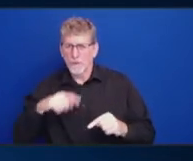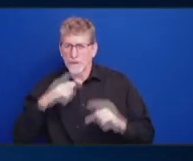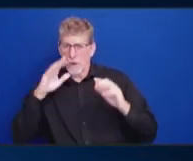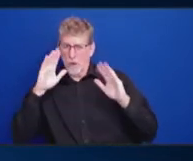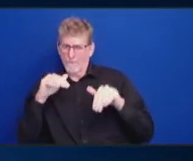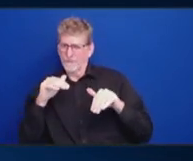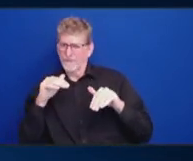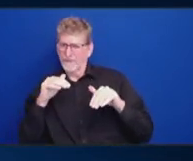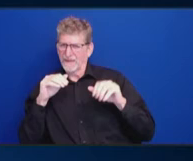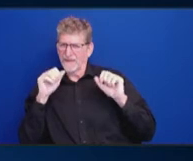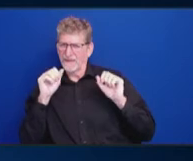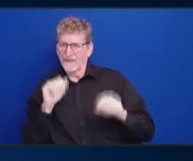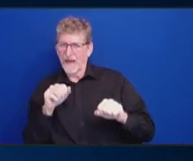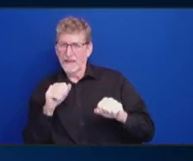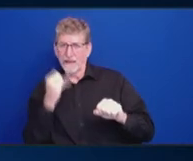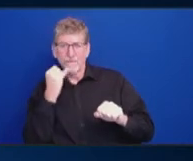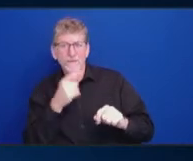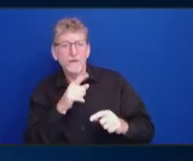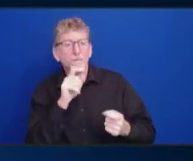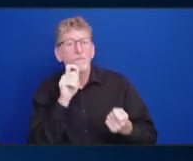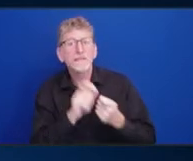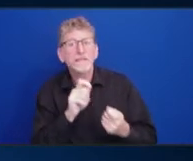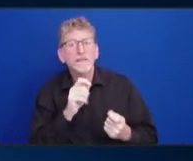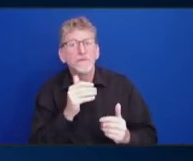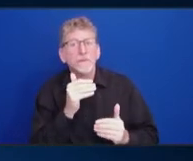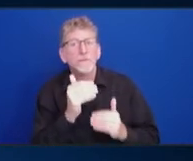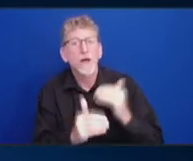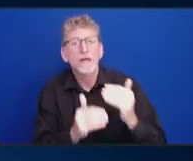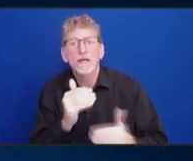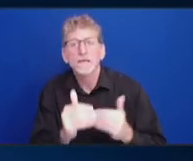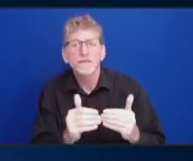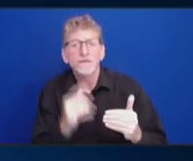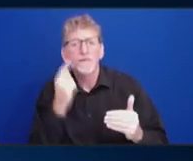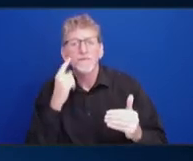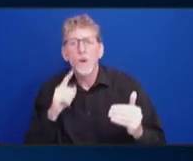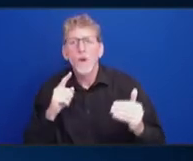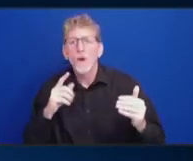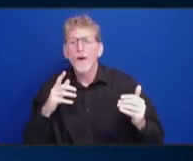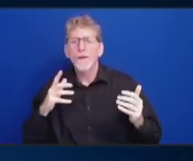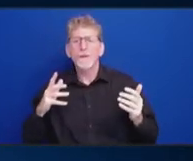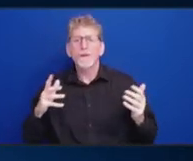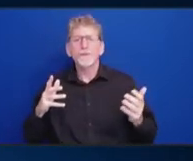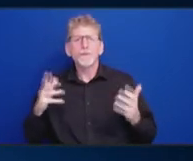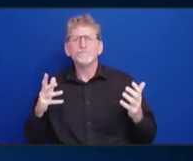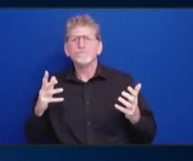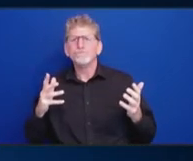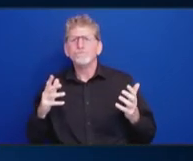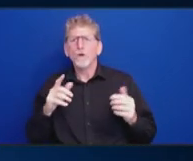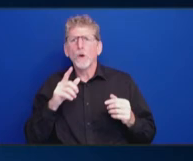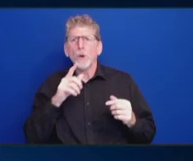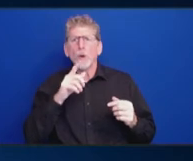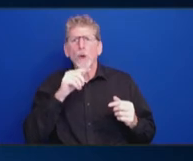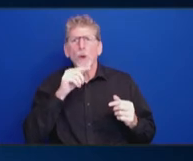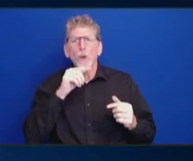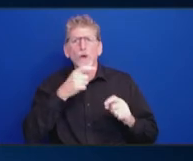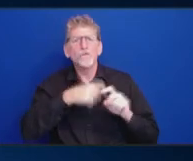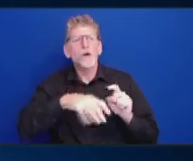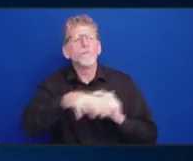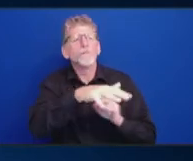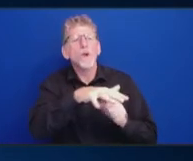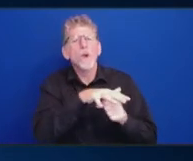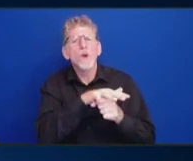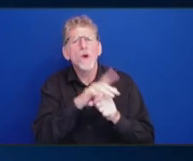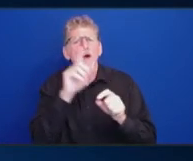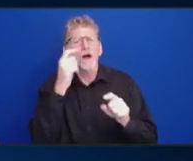go through to get, you know, the right people from local government into a meeting with us. And then the other thing, is it possible